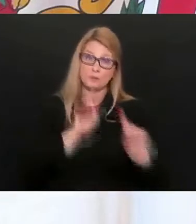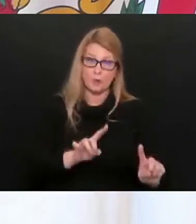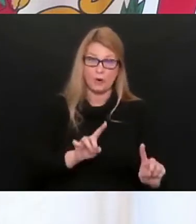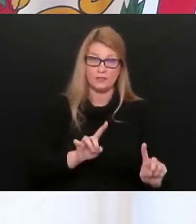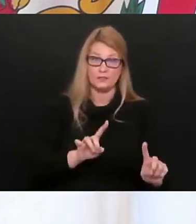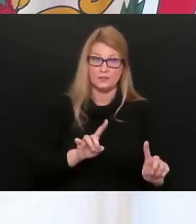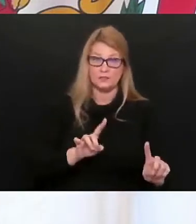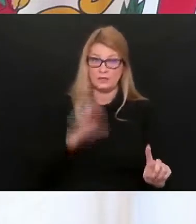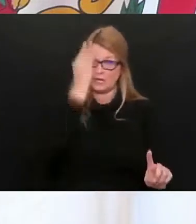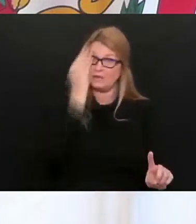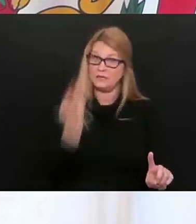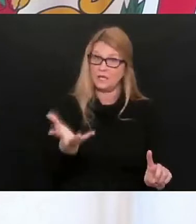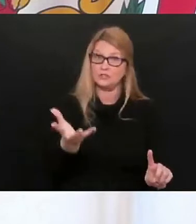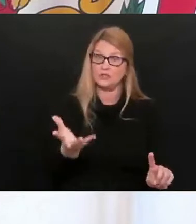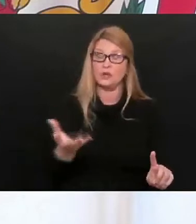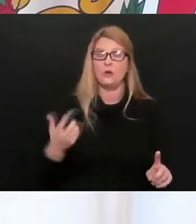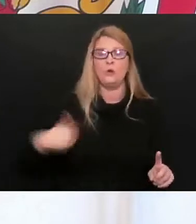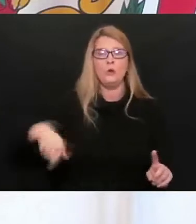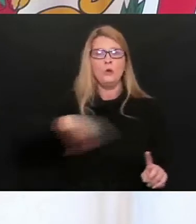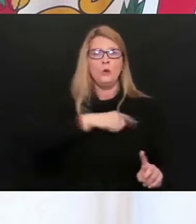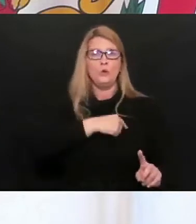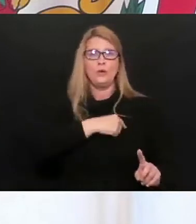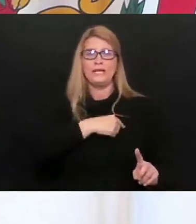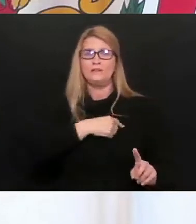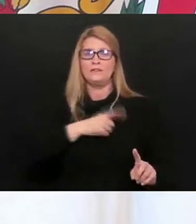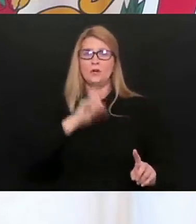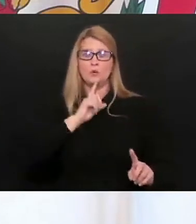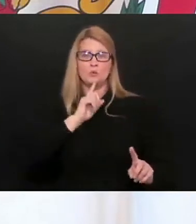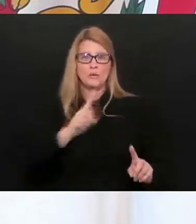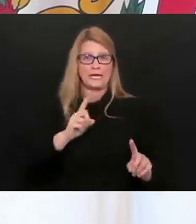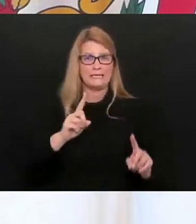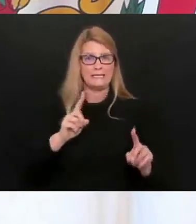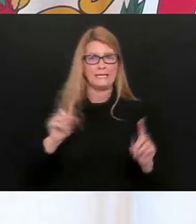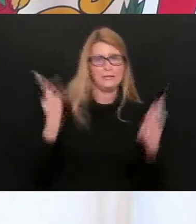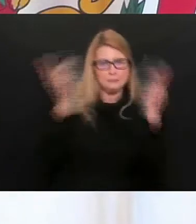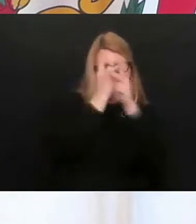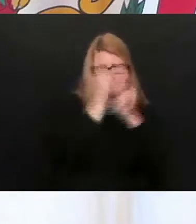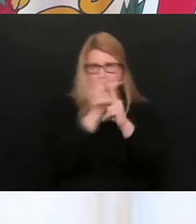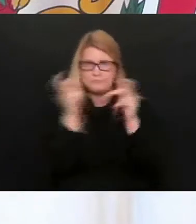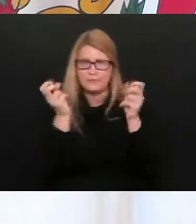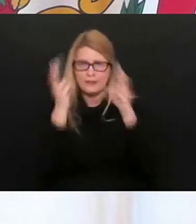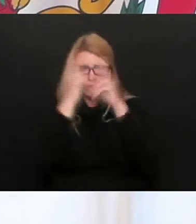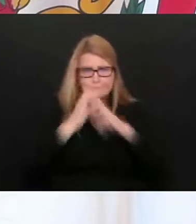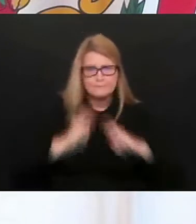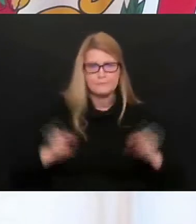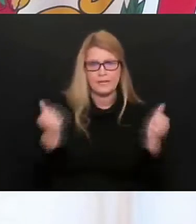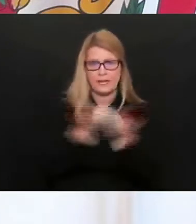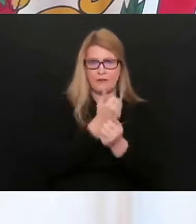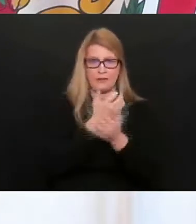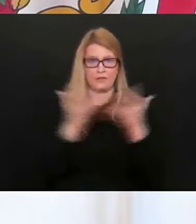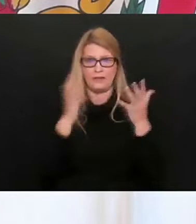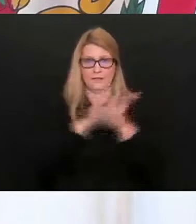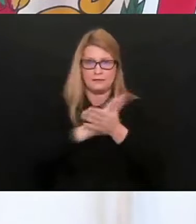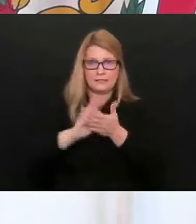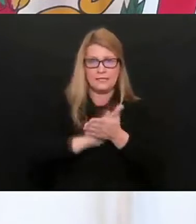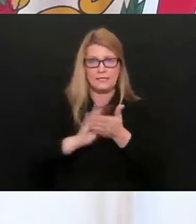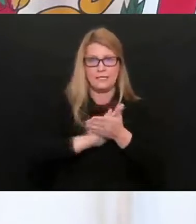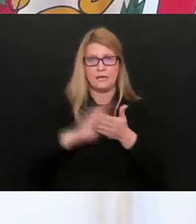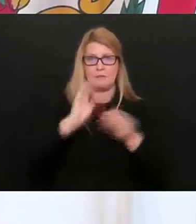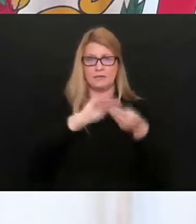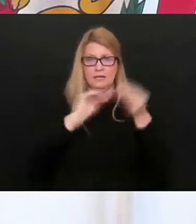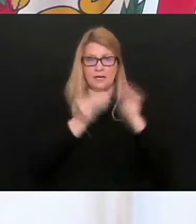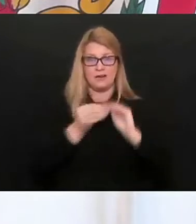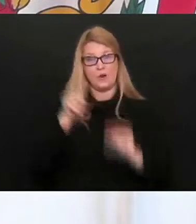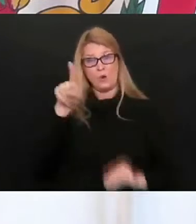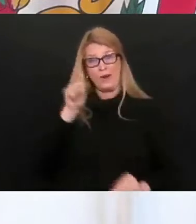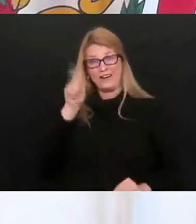have pushed everybody and really scrubbed the numbers, we originally reported to you that we had 168